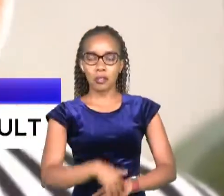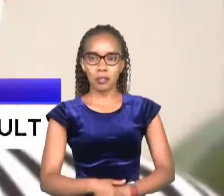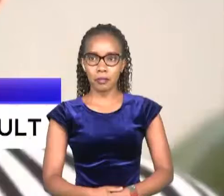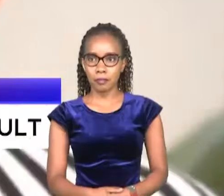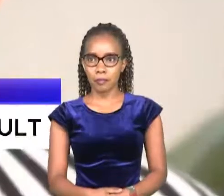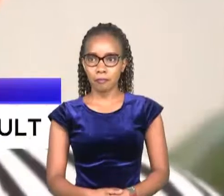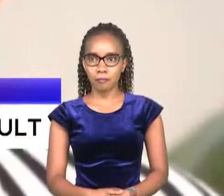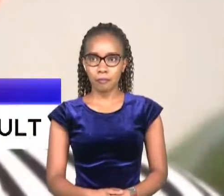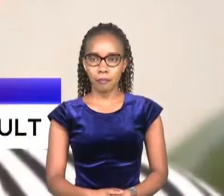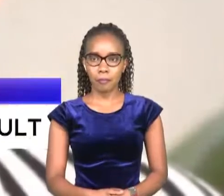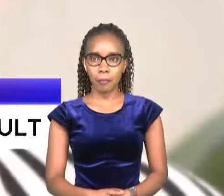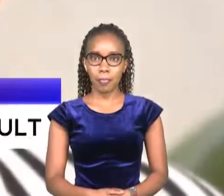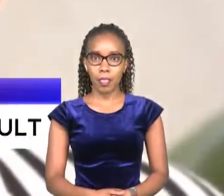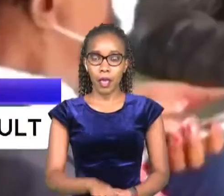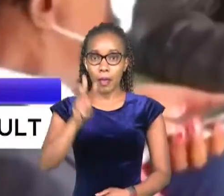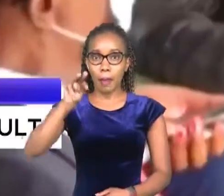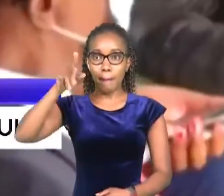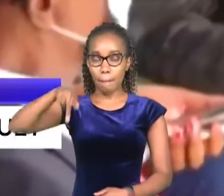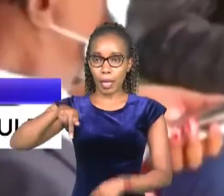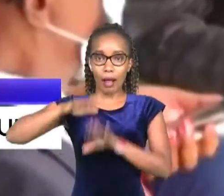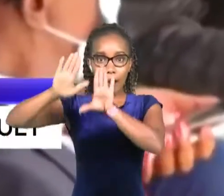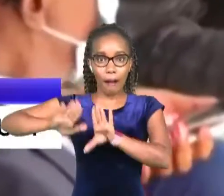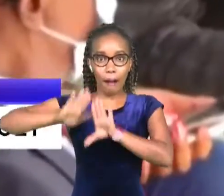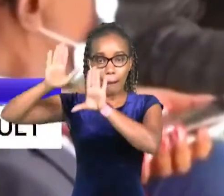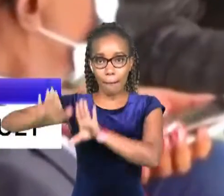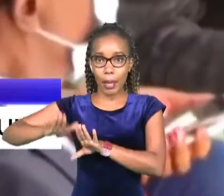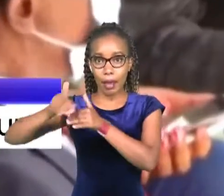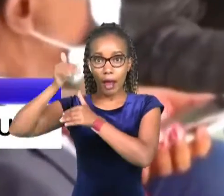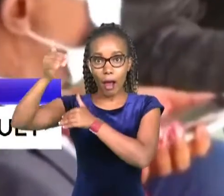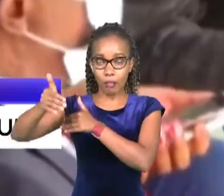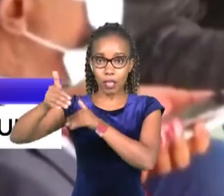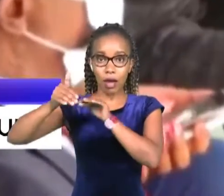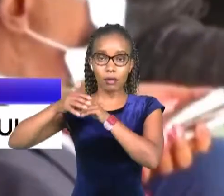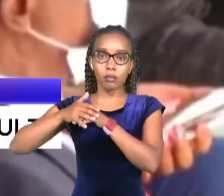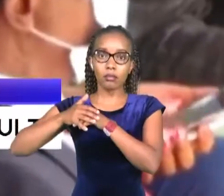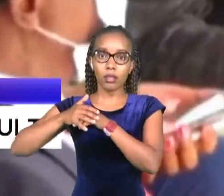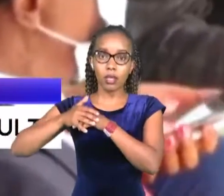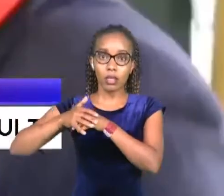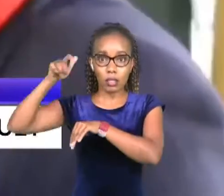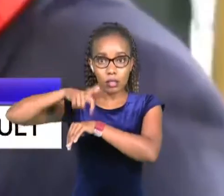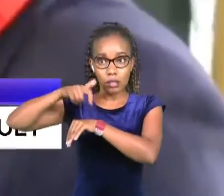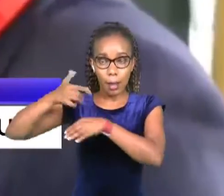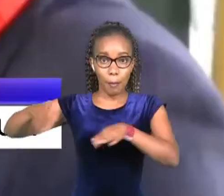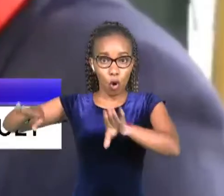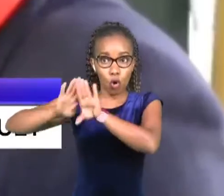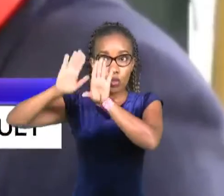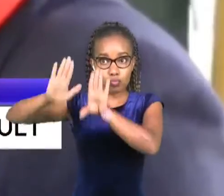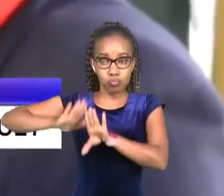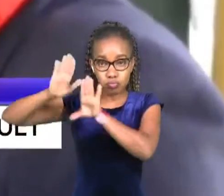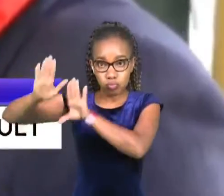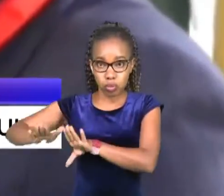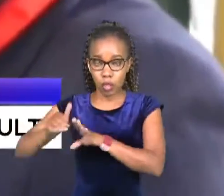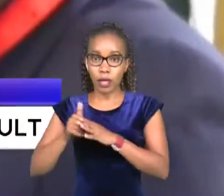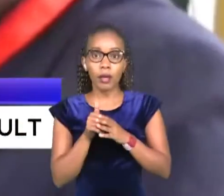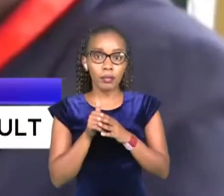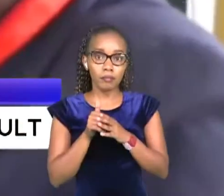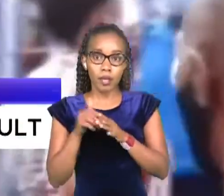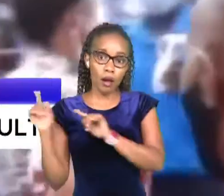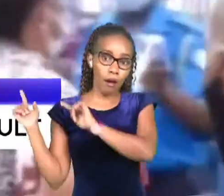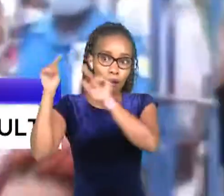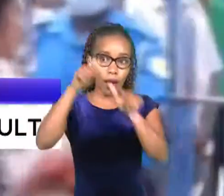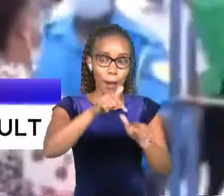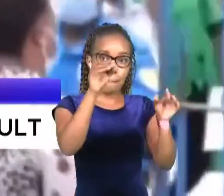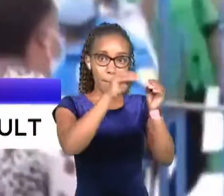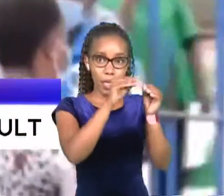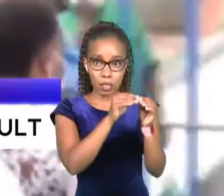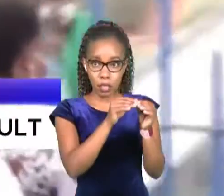jimuwa had accused katana of campaigning long after the campaign window period had been closed the lawmaker had stormed a meeting organized by robin